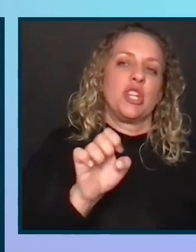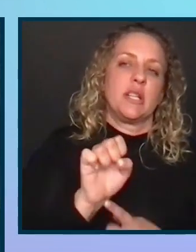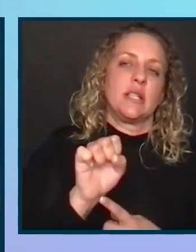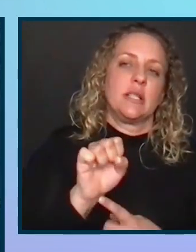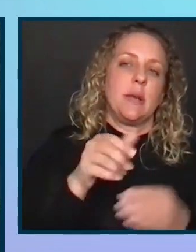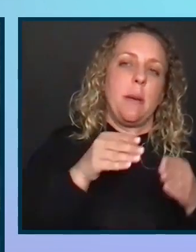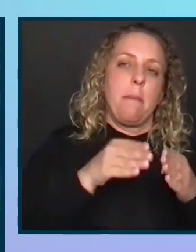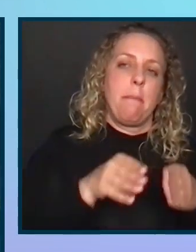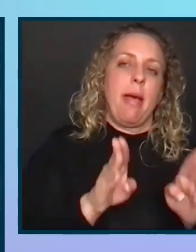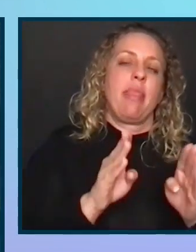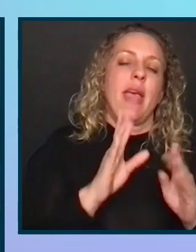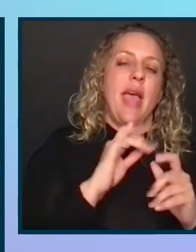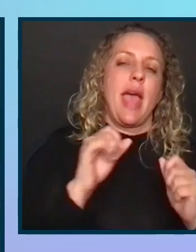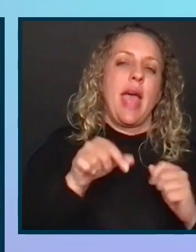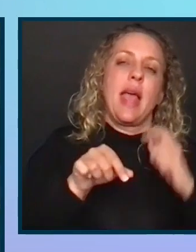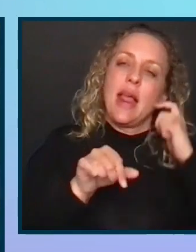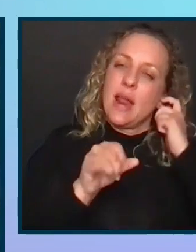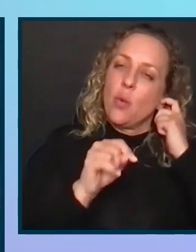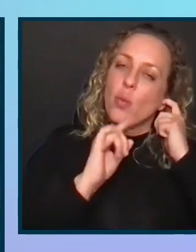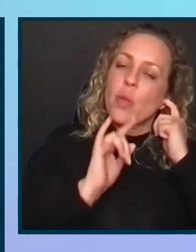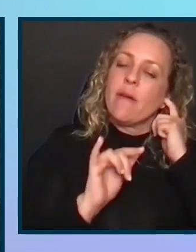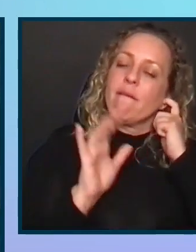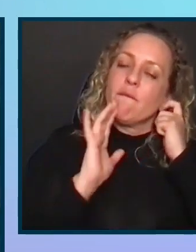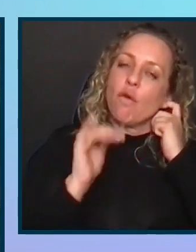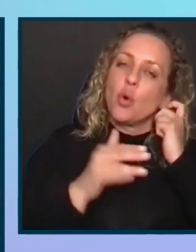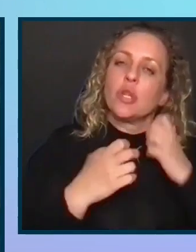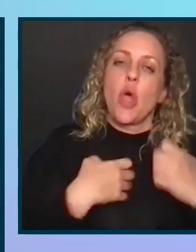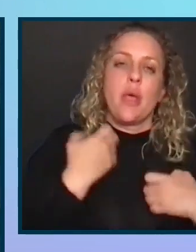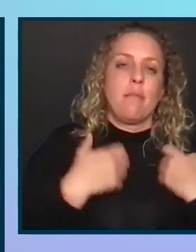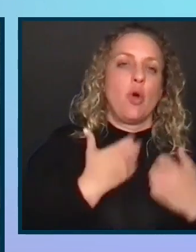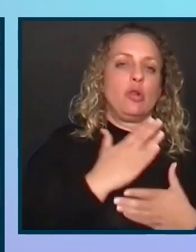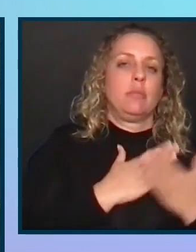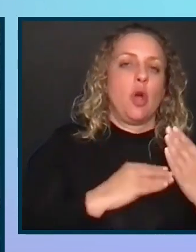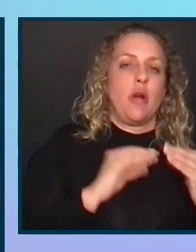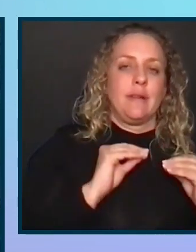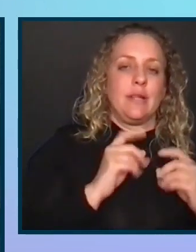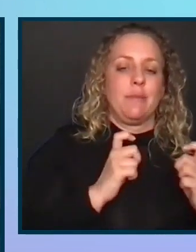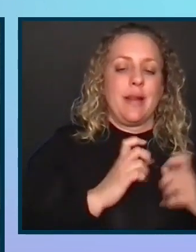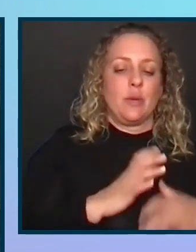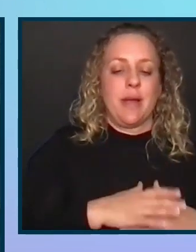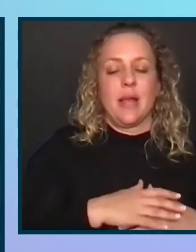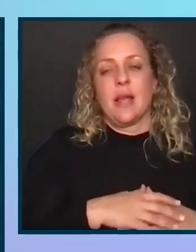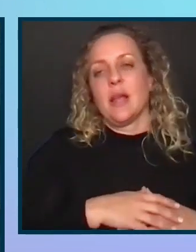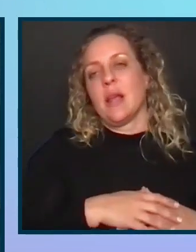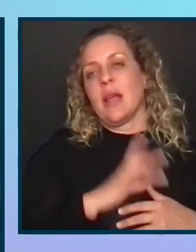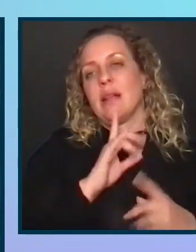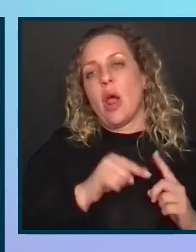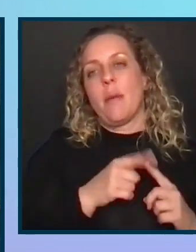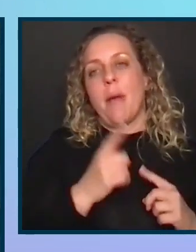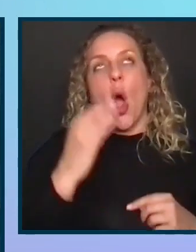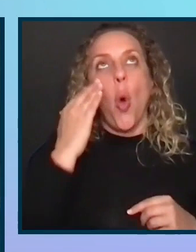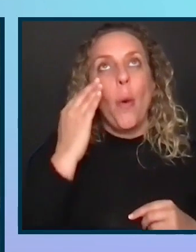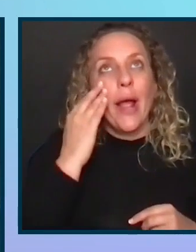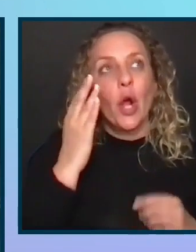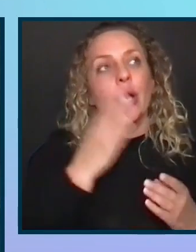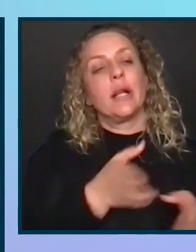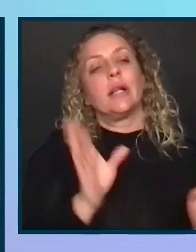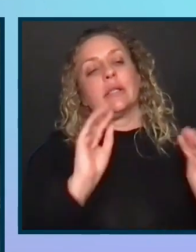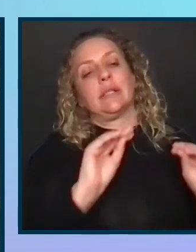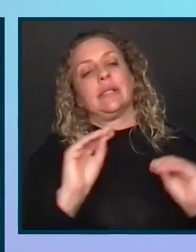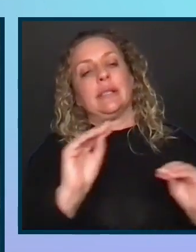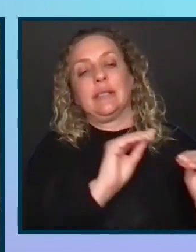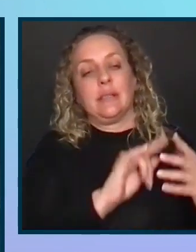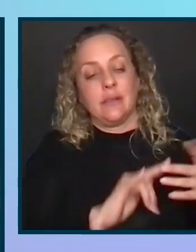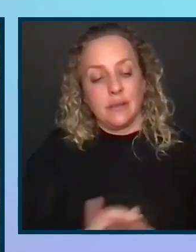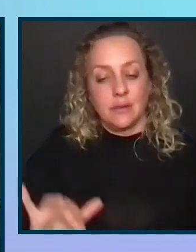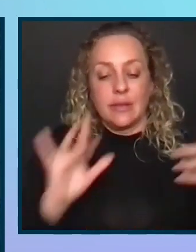method, and it really focuses on the emotional side of change management. It's not just about bringing awareness and all of that. It's